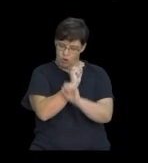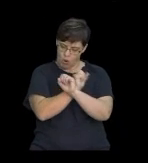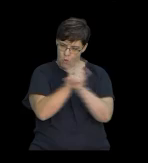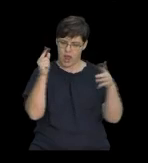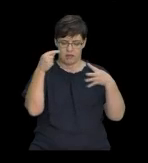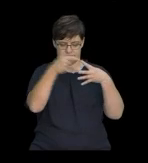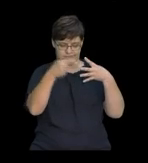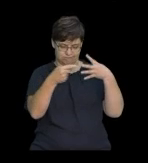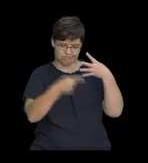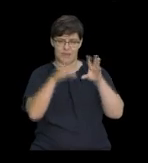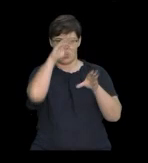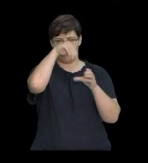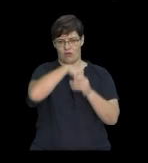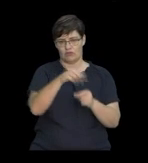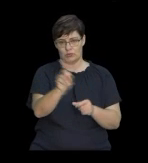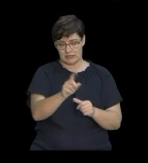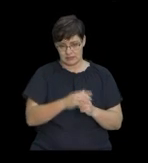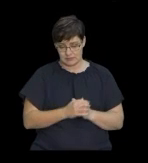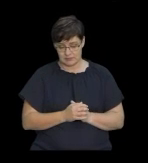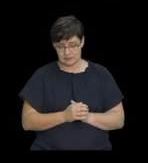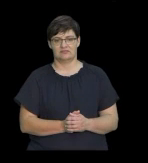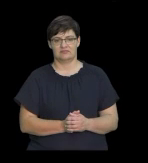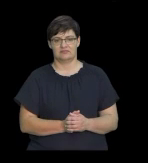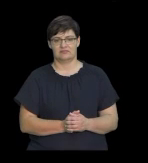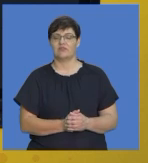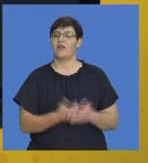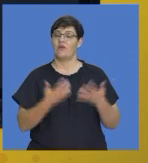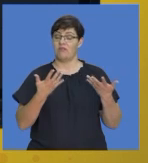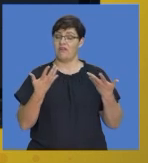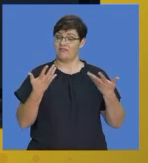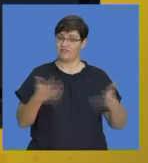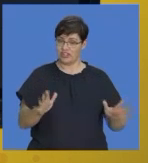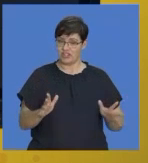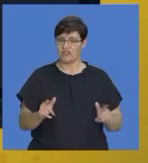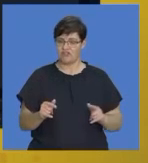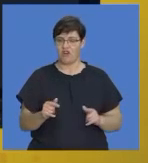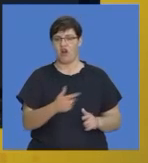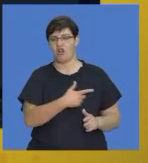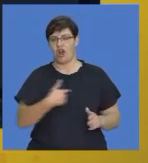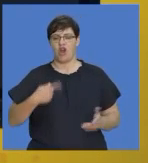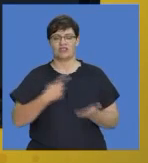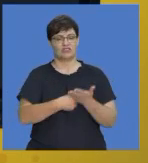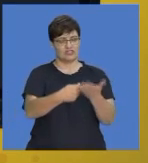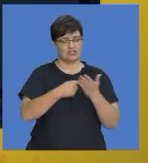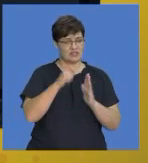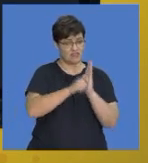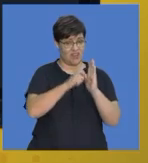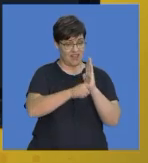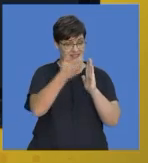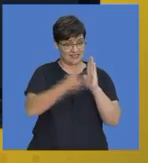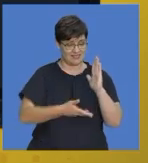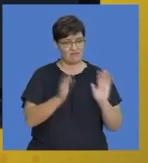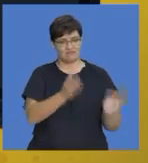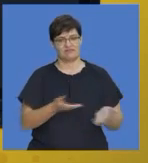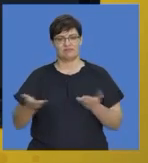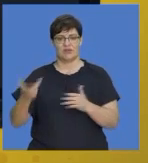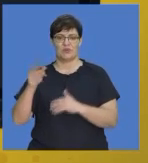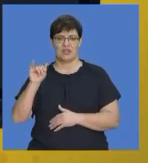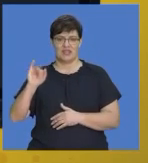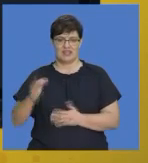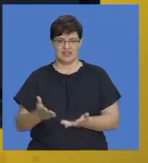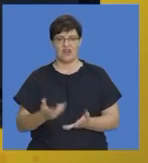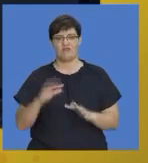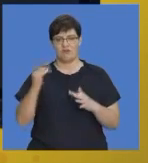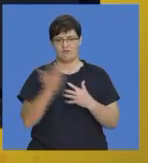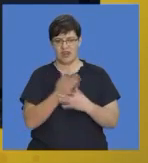what goes into an obituary. Okay, so, okay, that's all with the longer transactional writing pieces. I'm going to hand over to